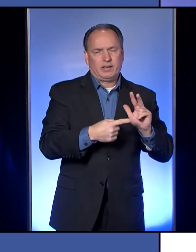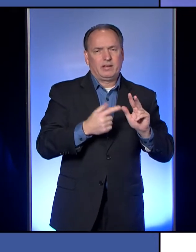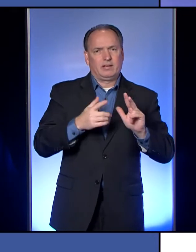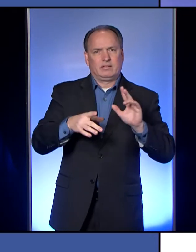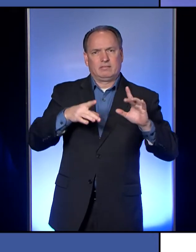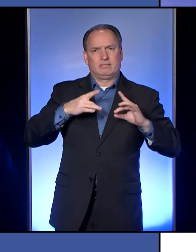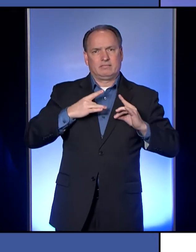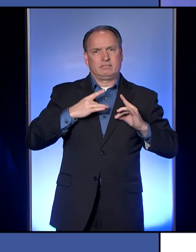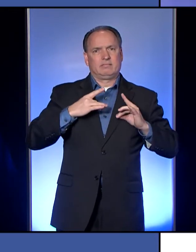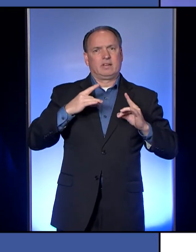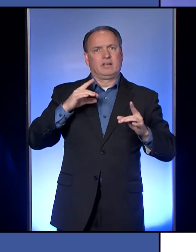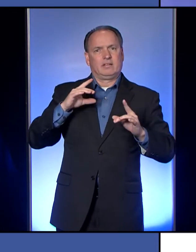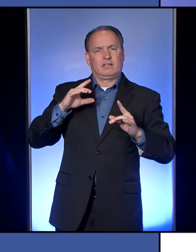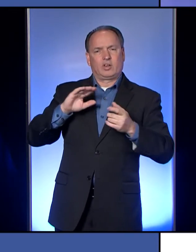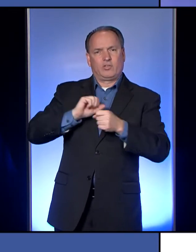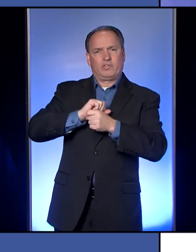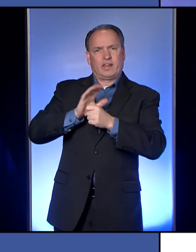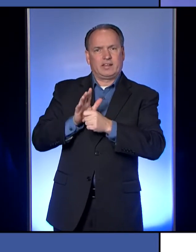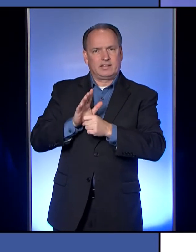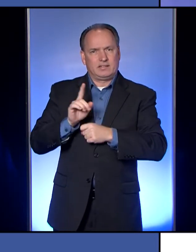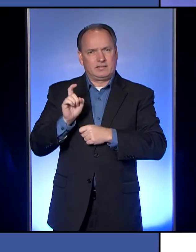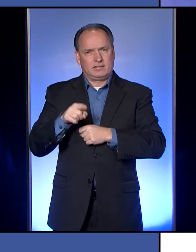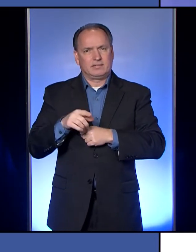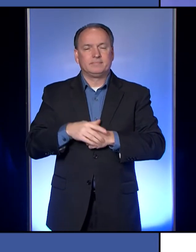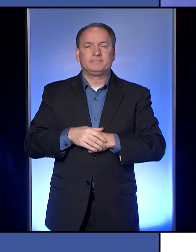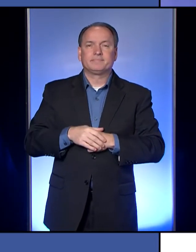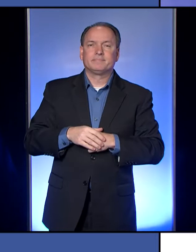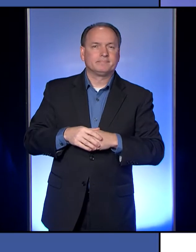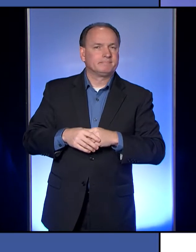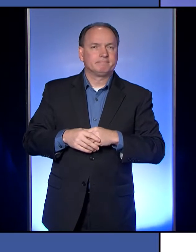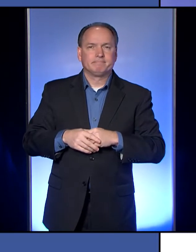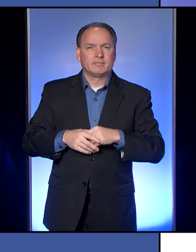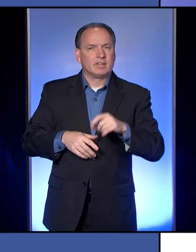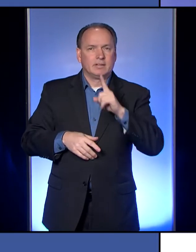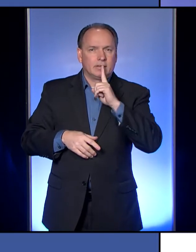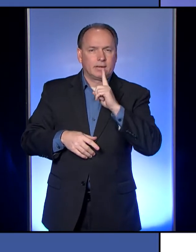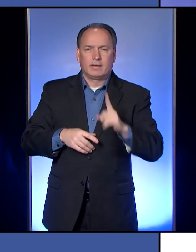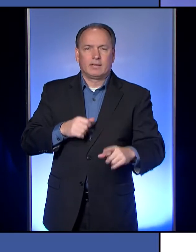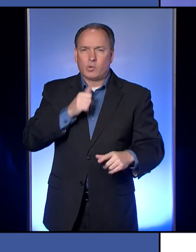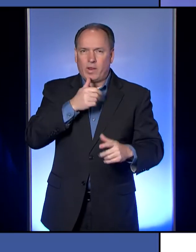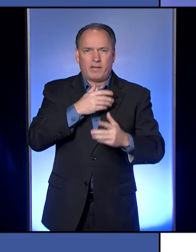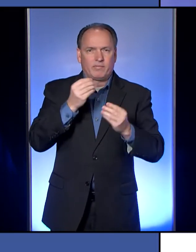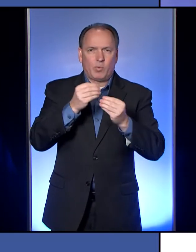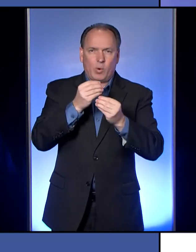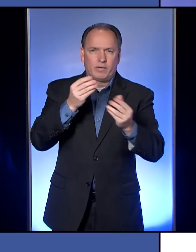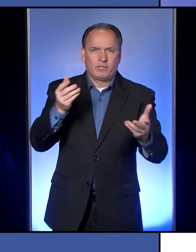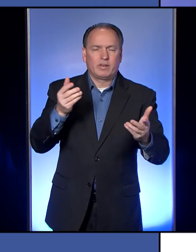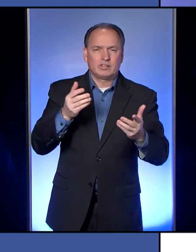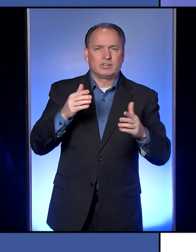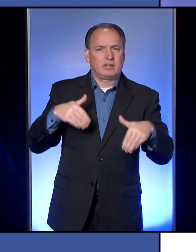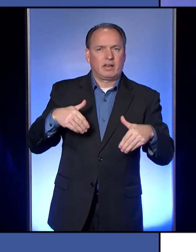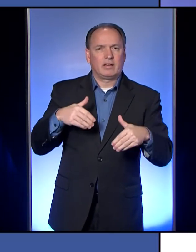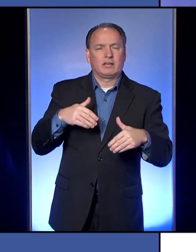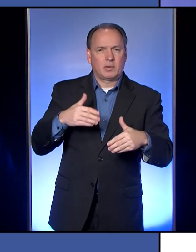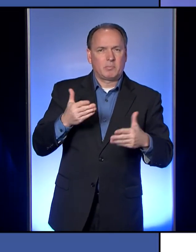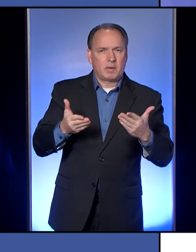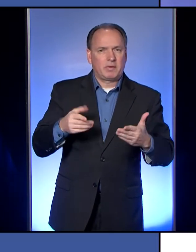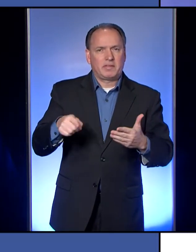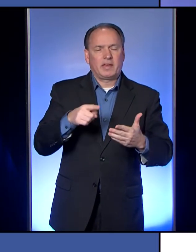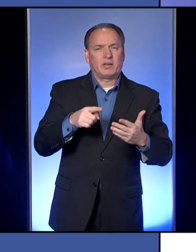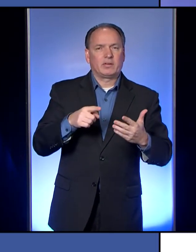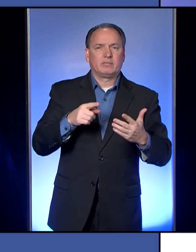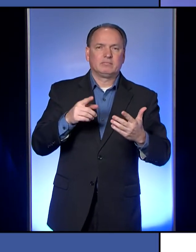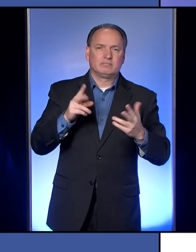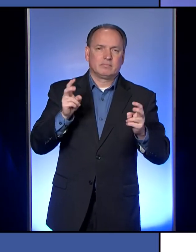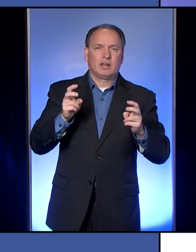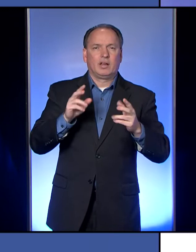COVID-19? Um, I don't have any further information. I'm not sure. They may just be more of, um, community, you know, acquired